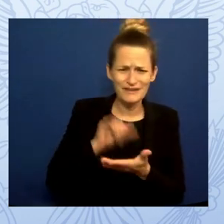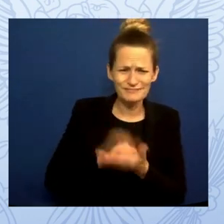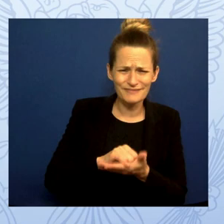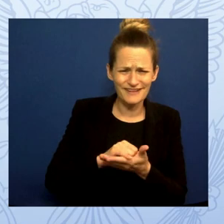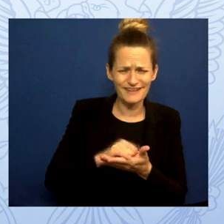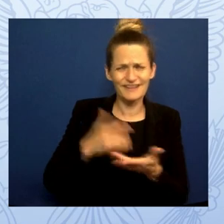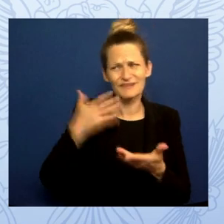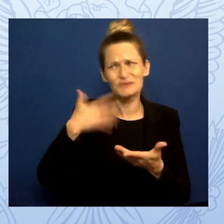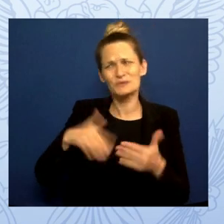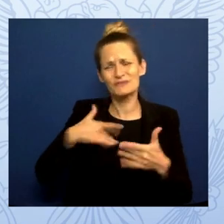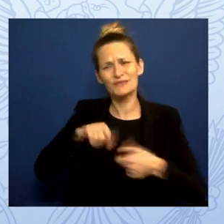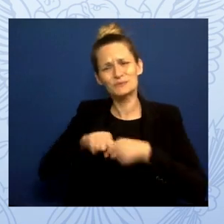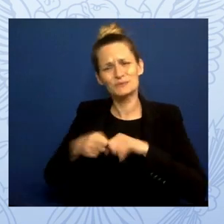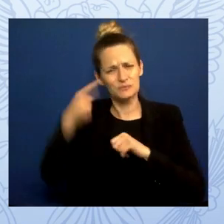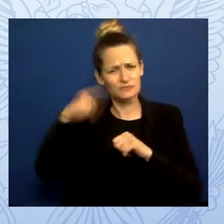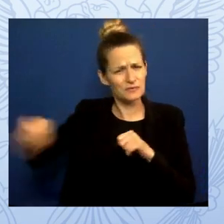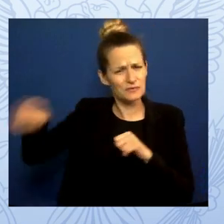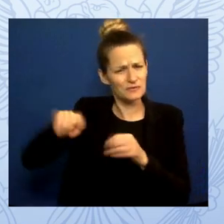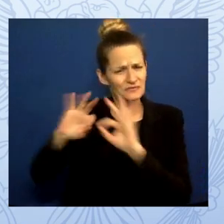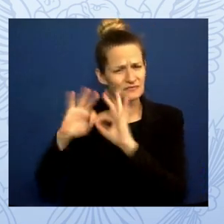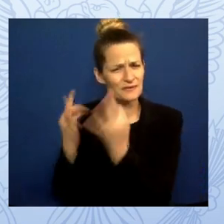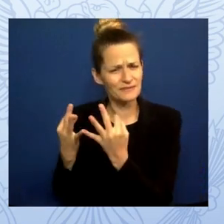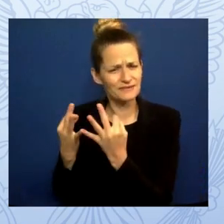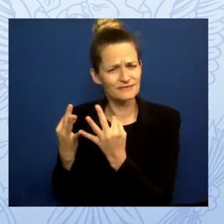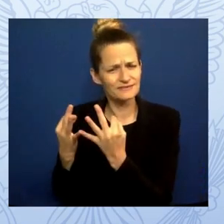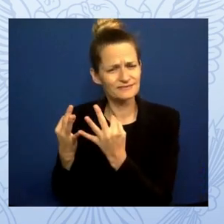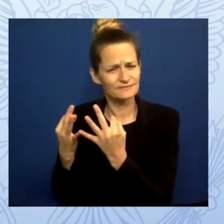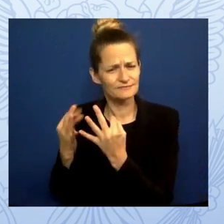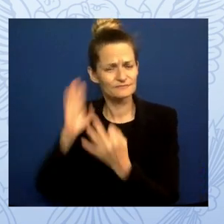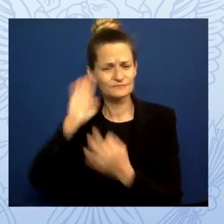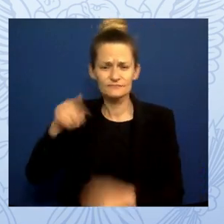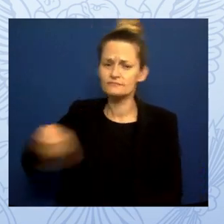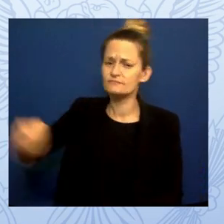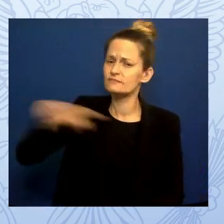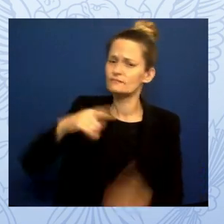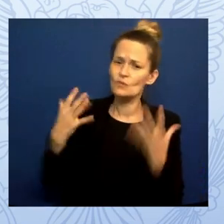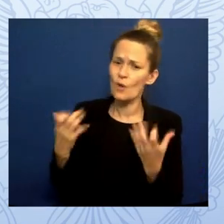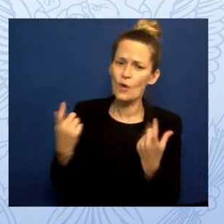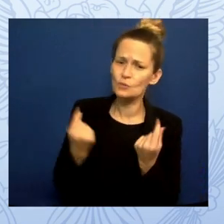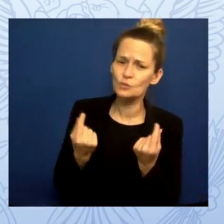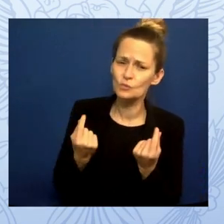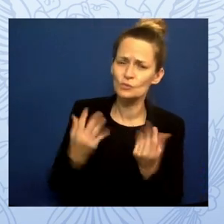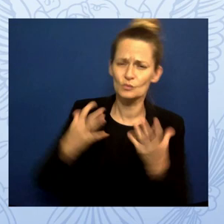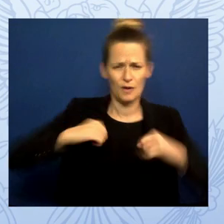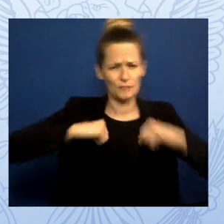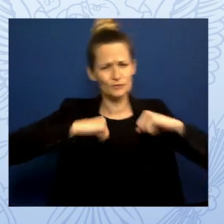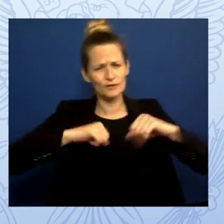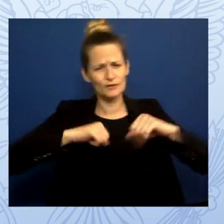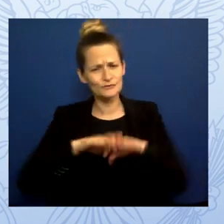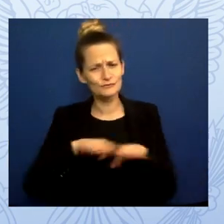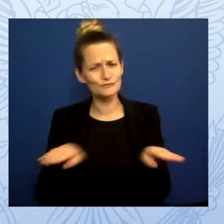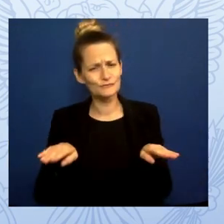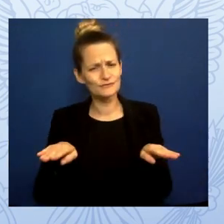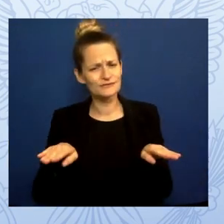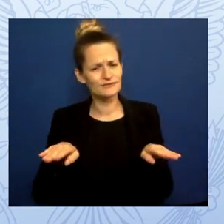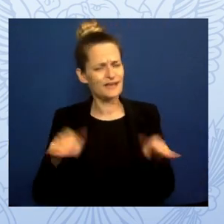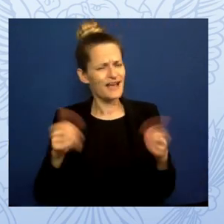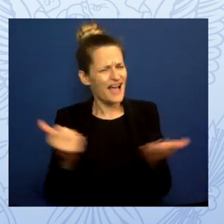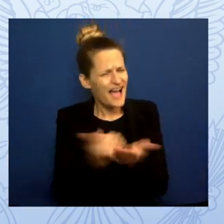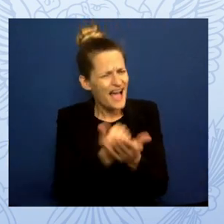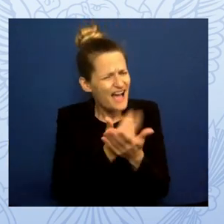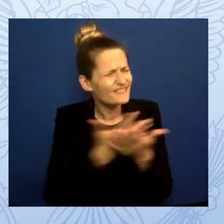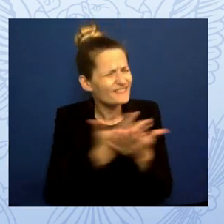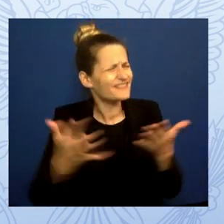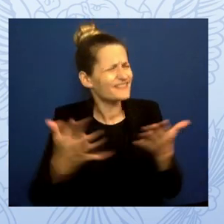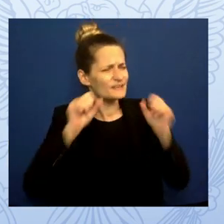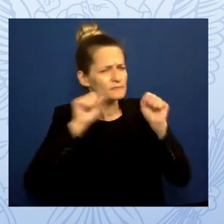is protect our children, and we do everything we can to help them grow up safely.